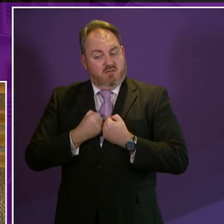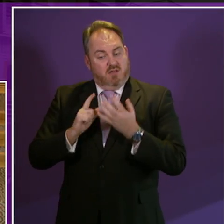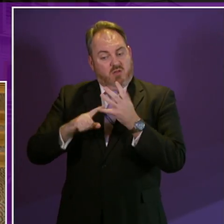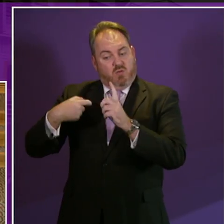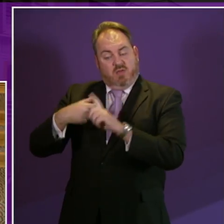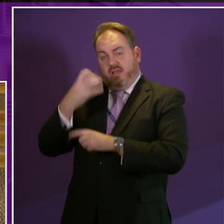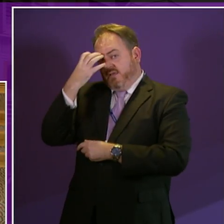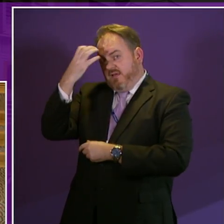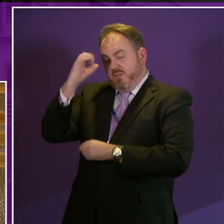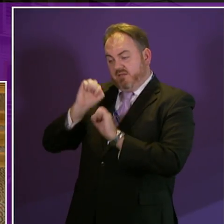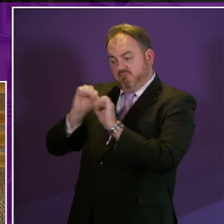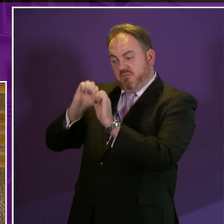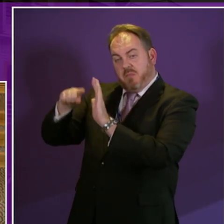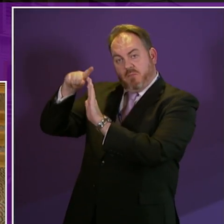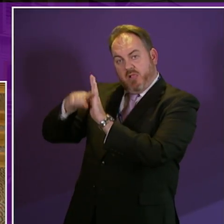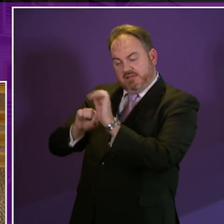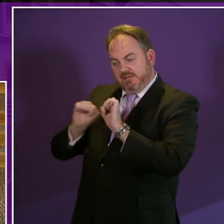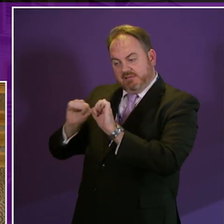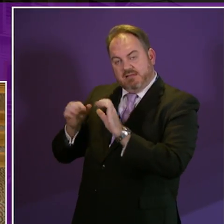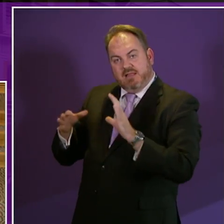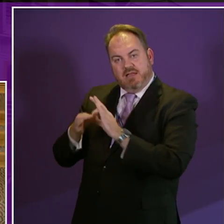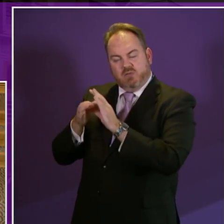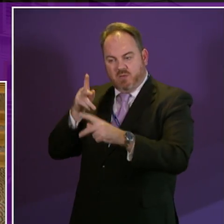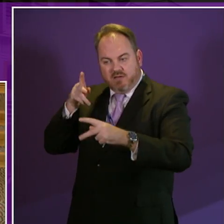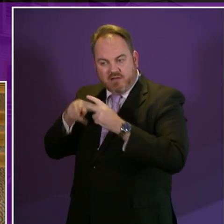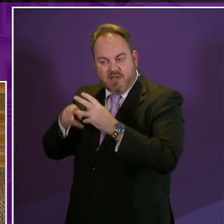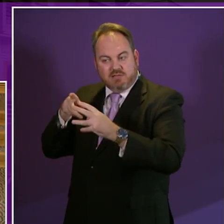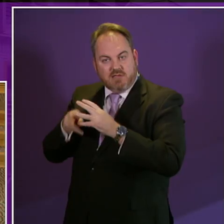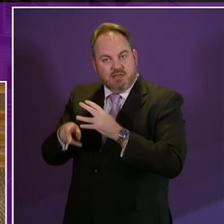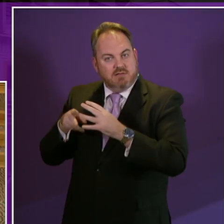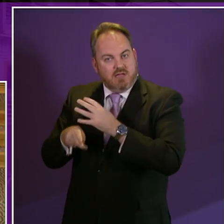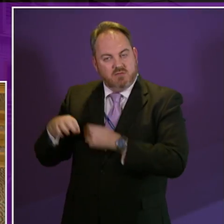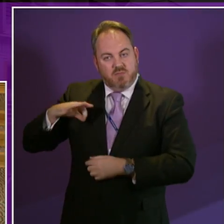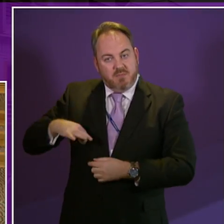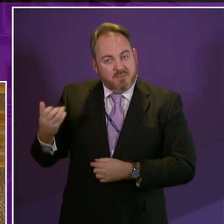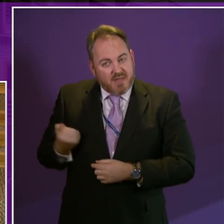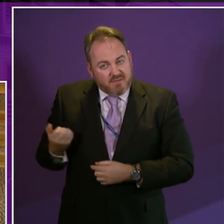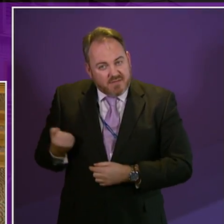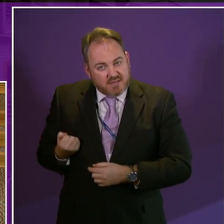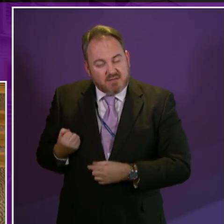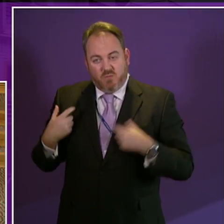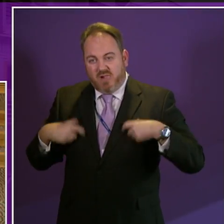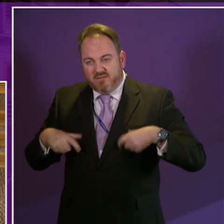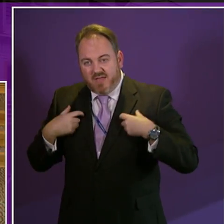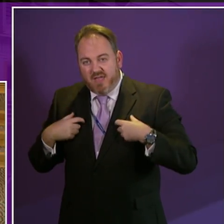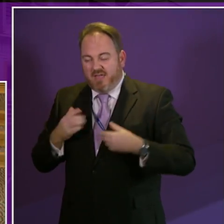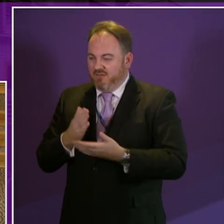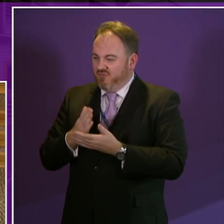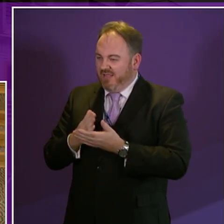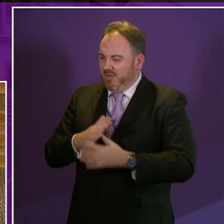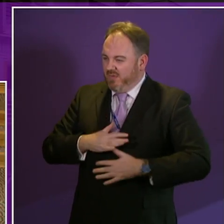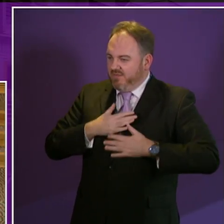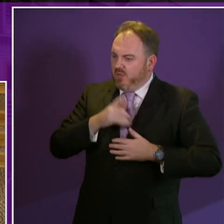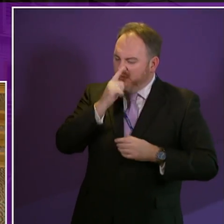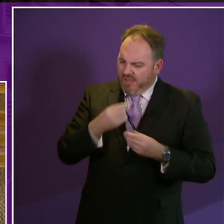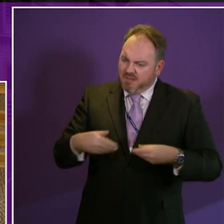Government's policy decisions including welfare cuts and in our clear principles of respect and dignity that we will build in